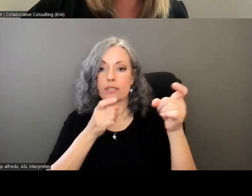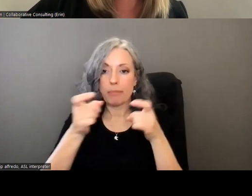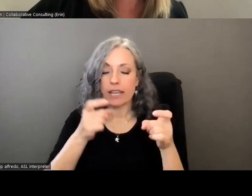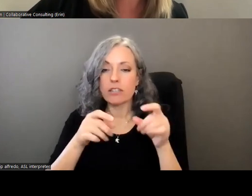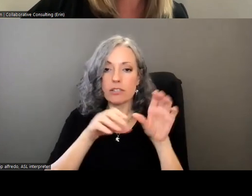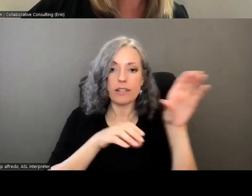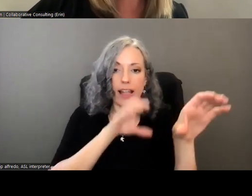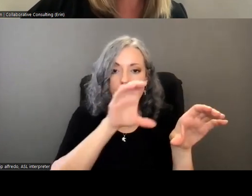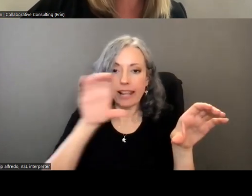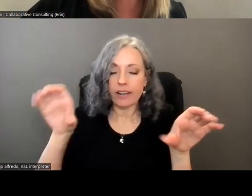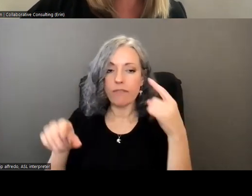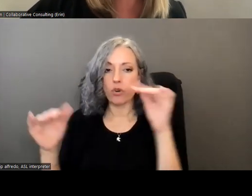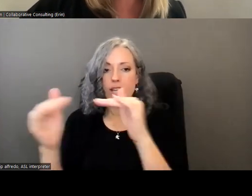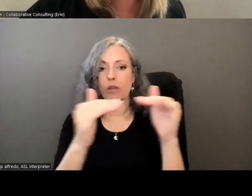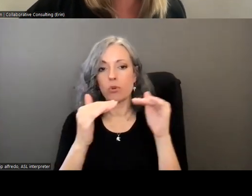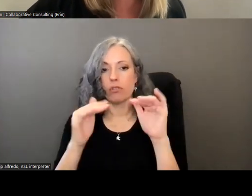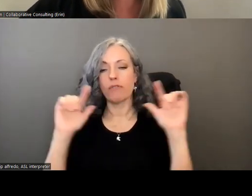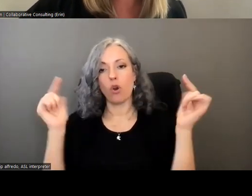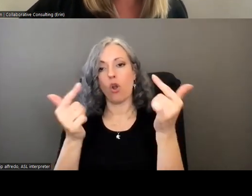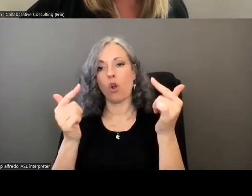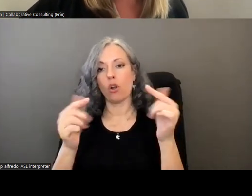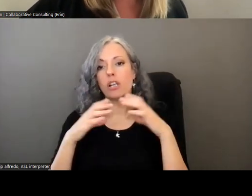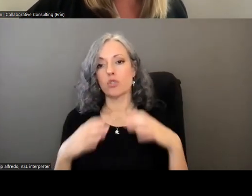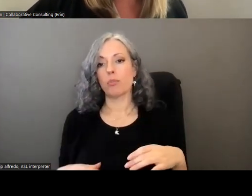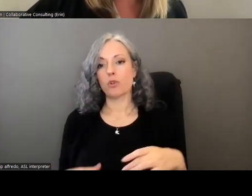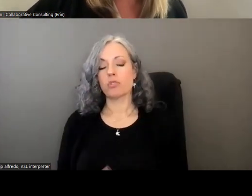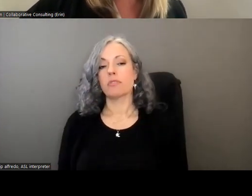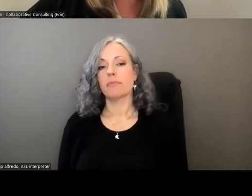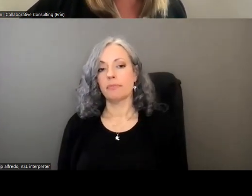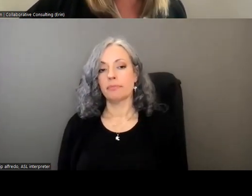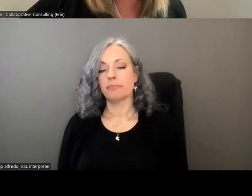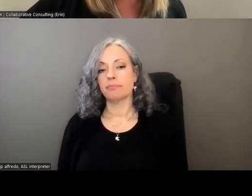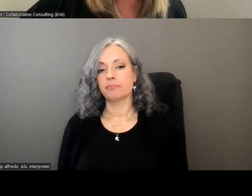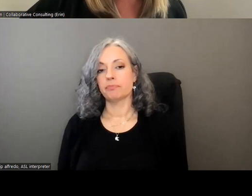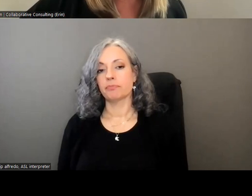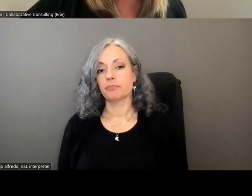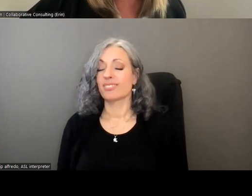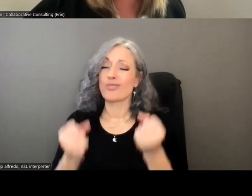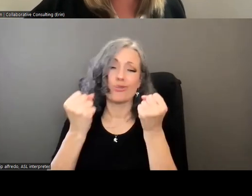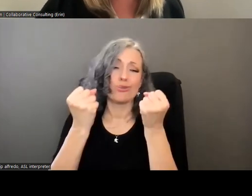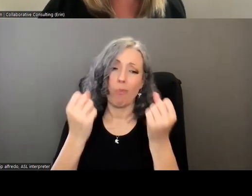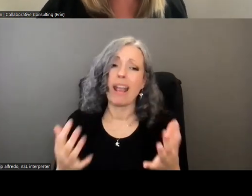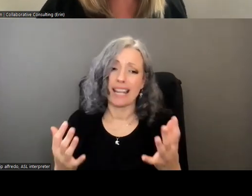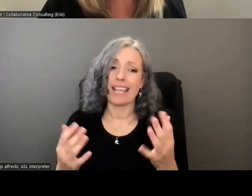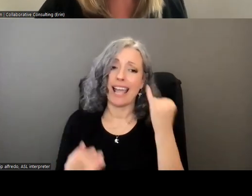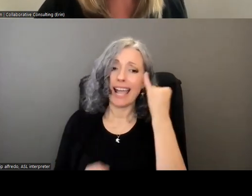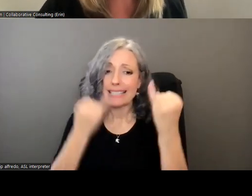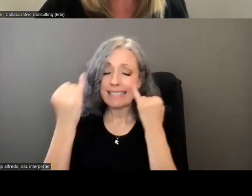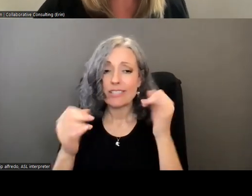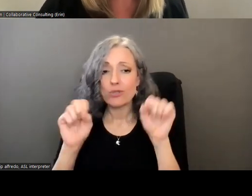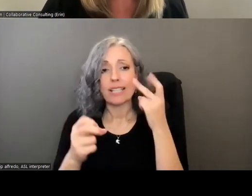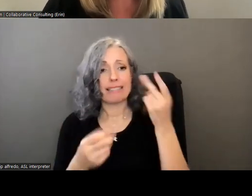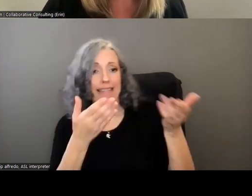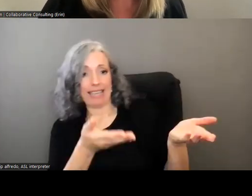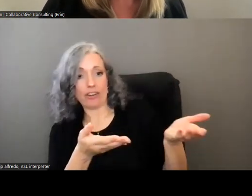in a manner that is equitable and reach for for all consumers and uh there were a lot of um ideas you can see here for